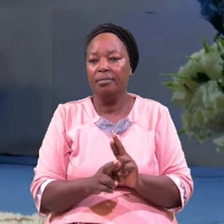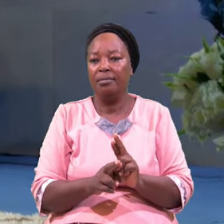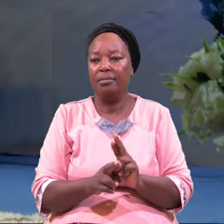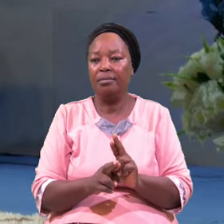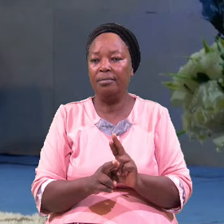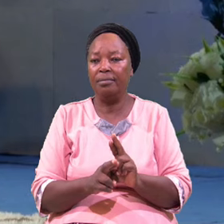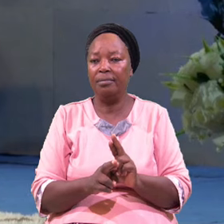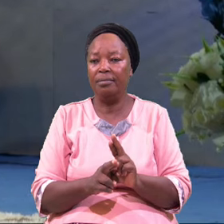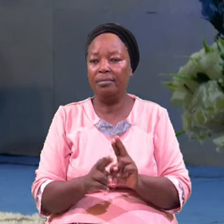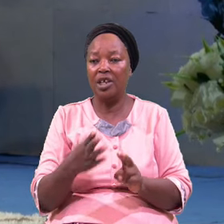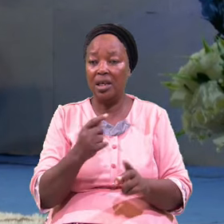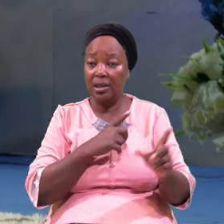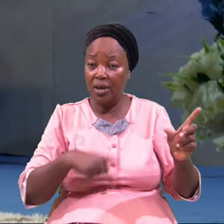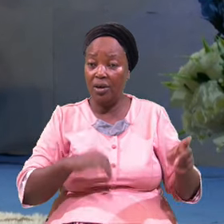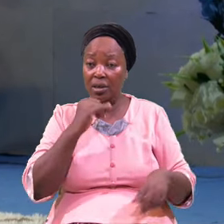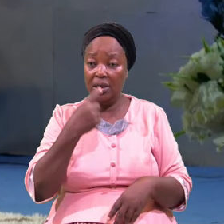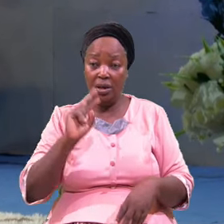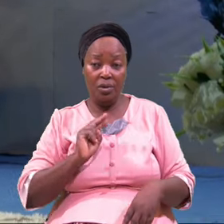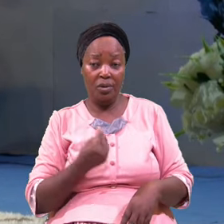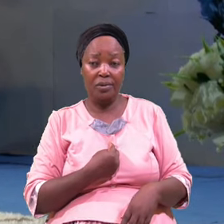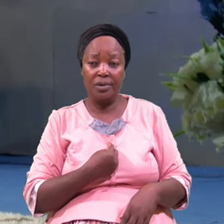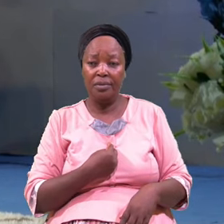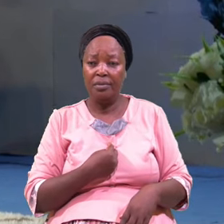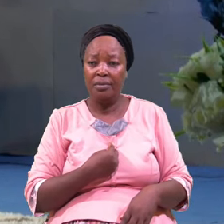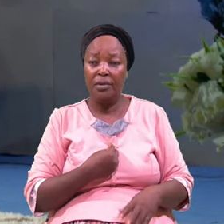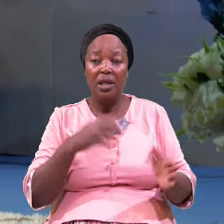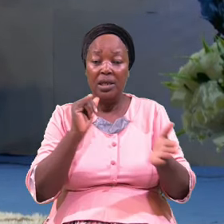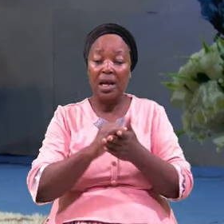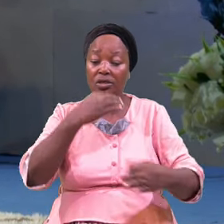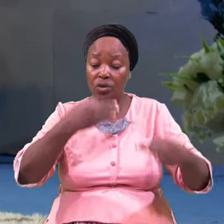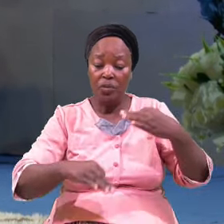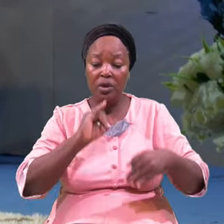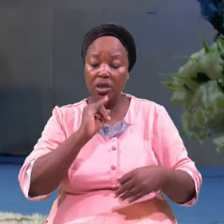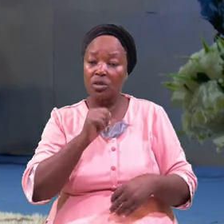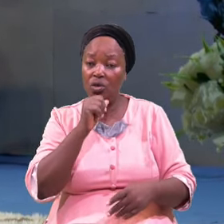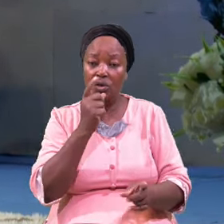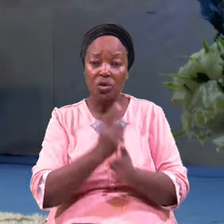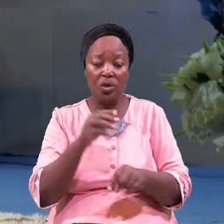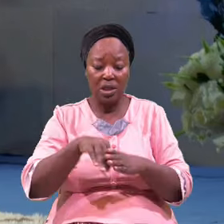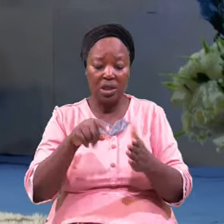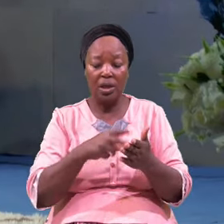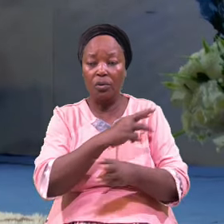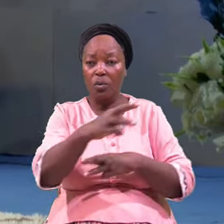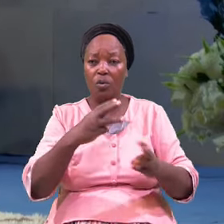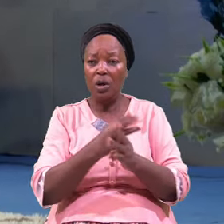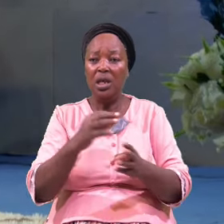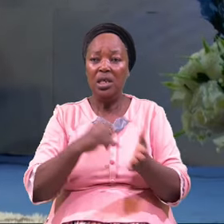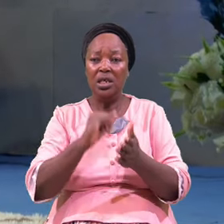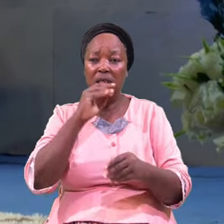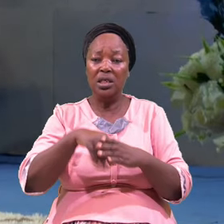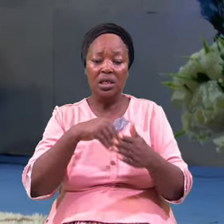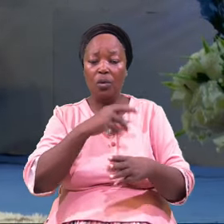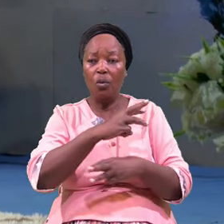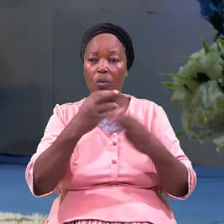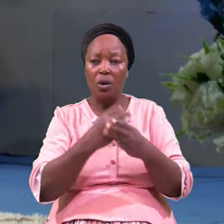And The Lord Is Telling Us That Judgment Is Not Only In The World It's In The World Beyond